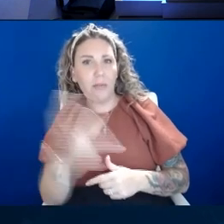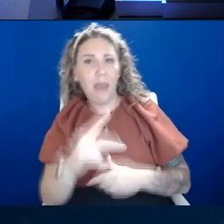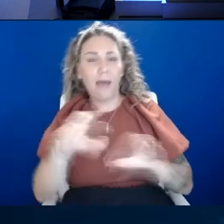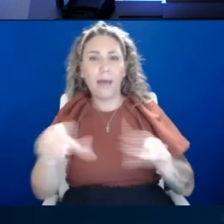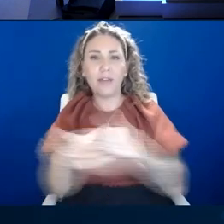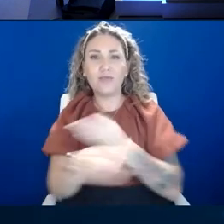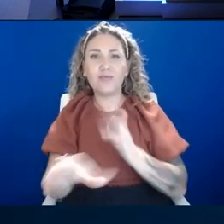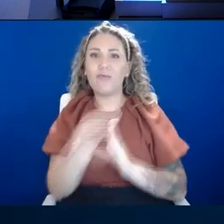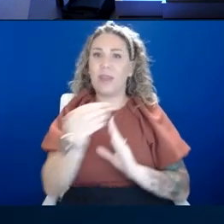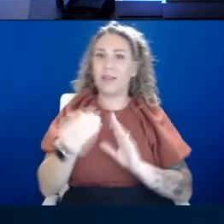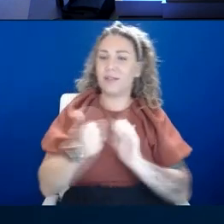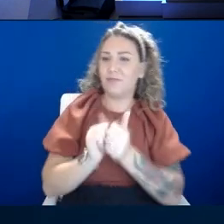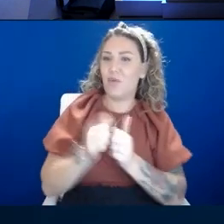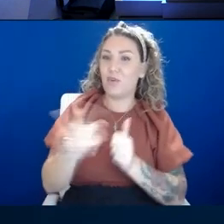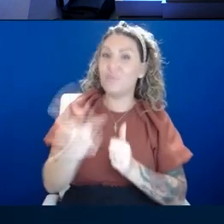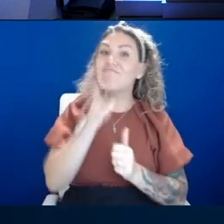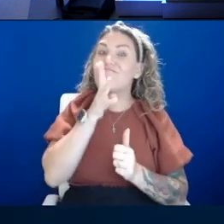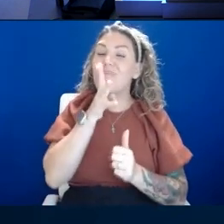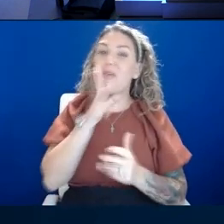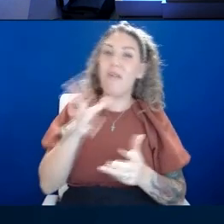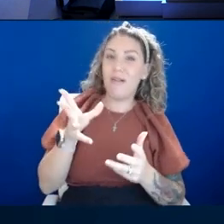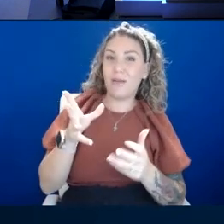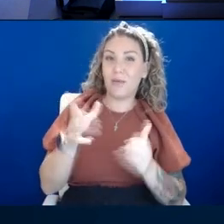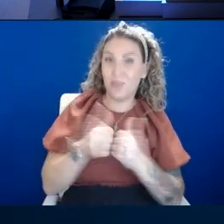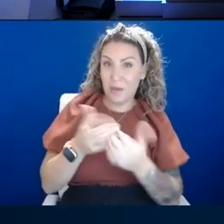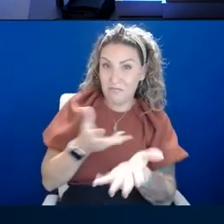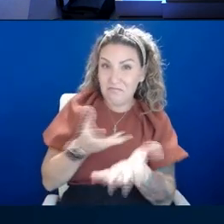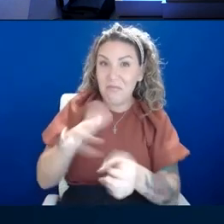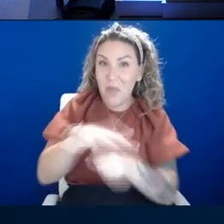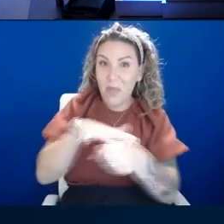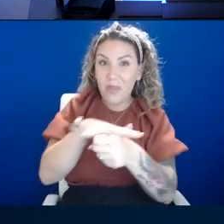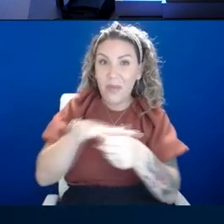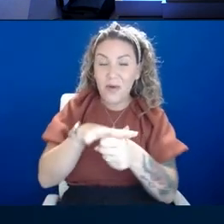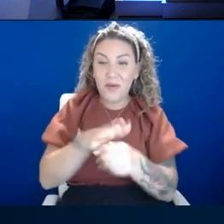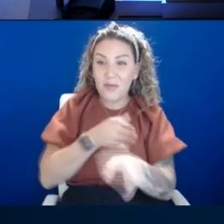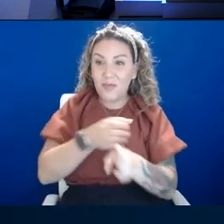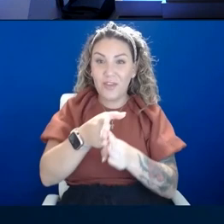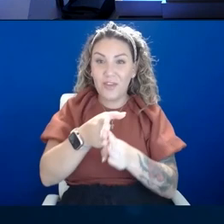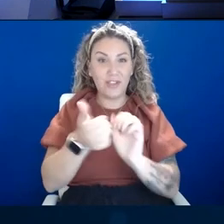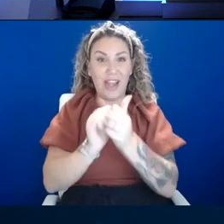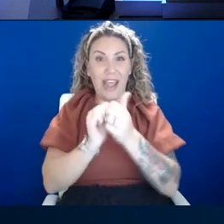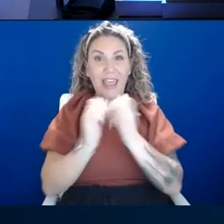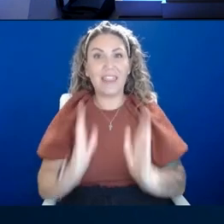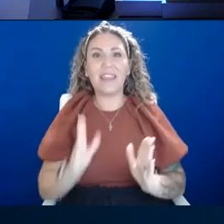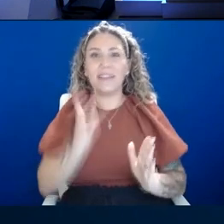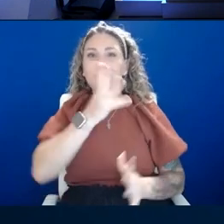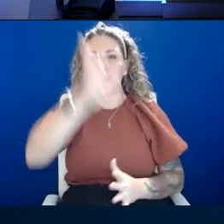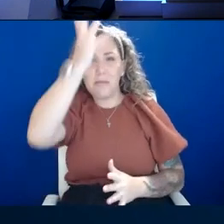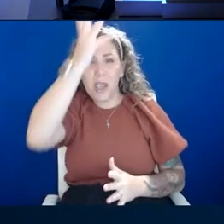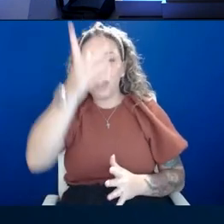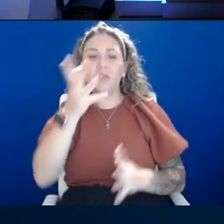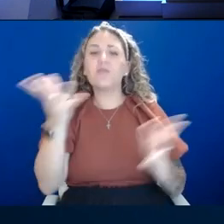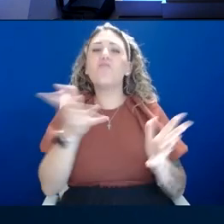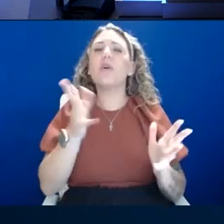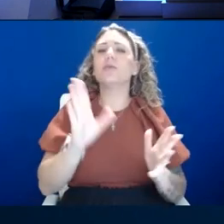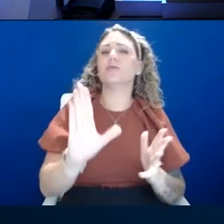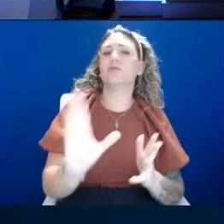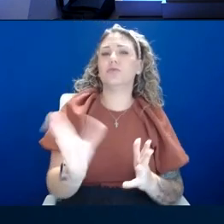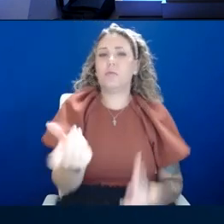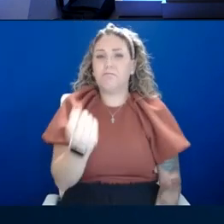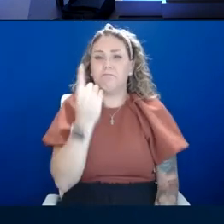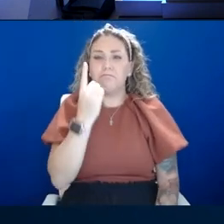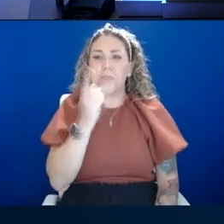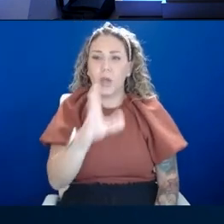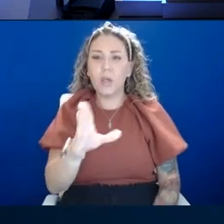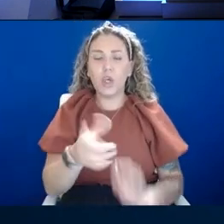professional athletes. For all of the parents of athletes out there watching, what is your takeaway as an athlete yourself on